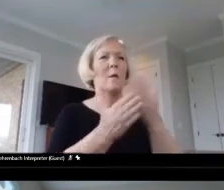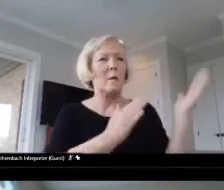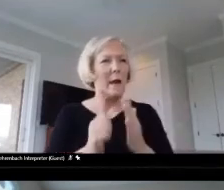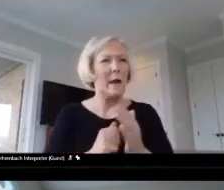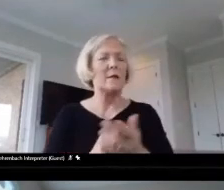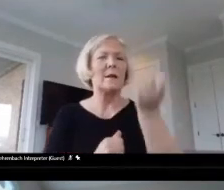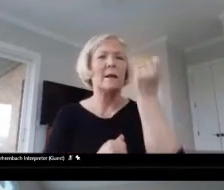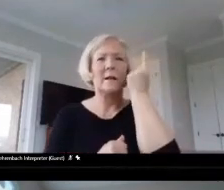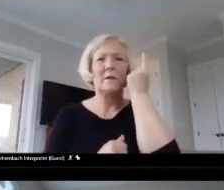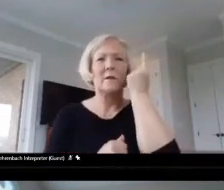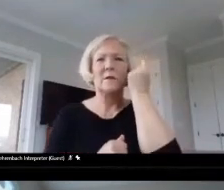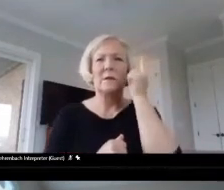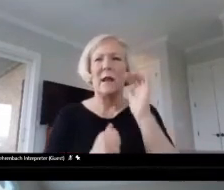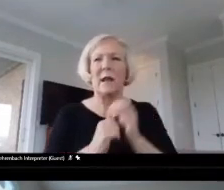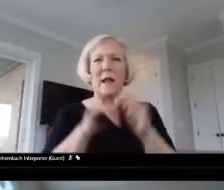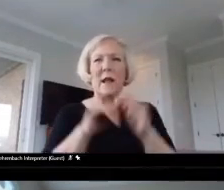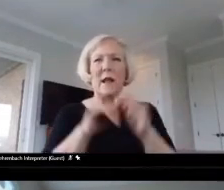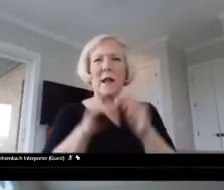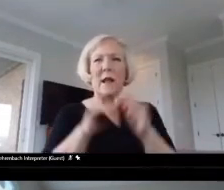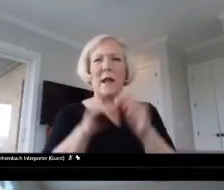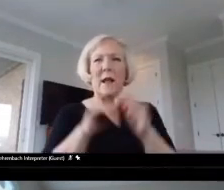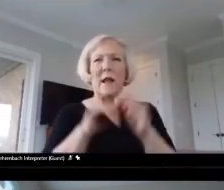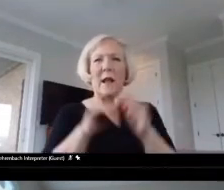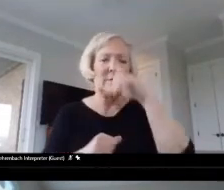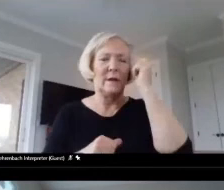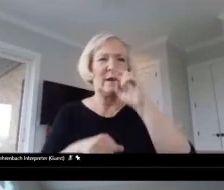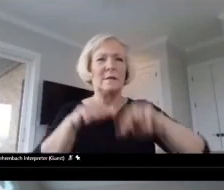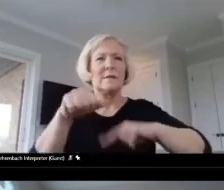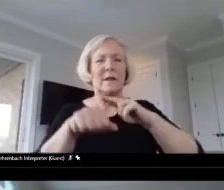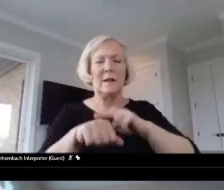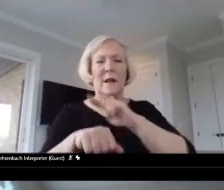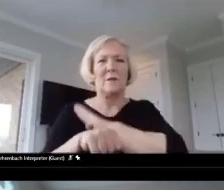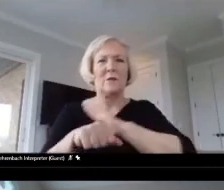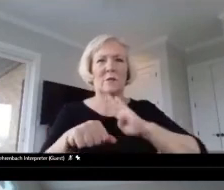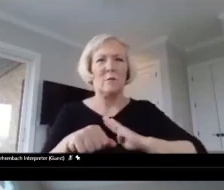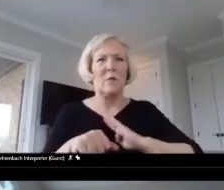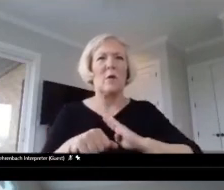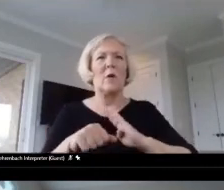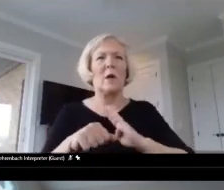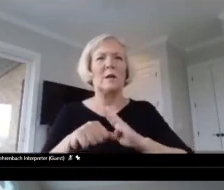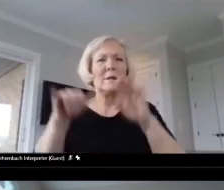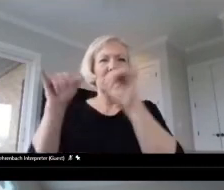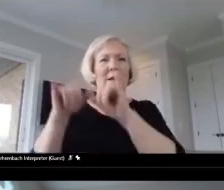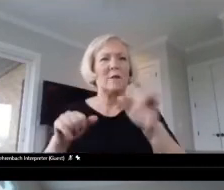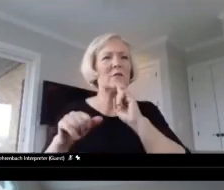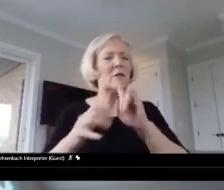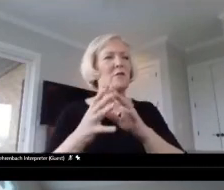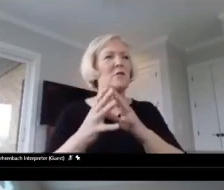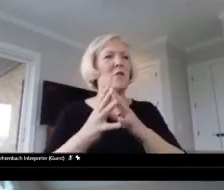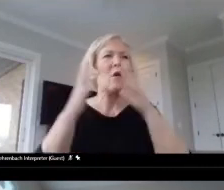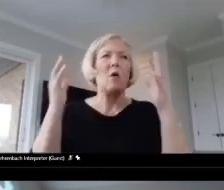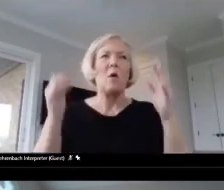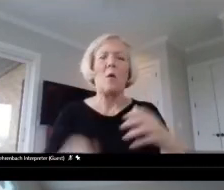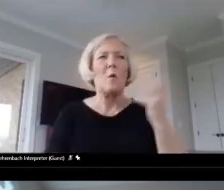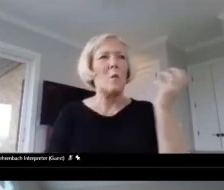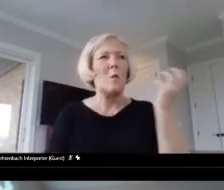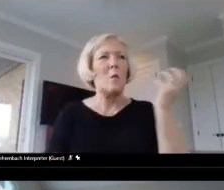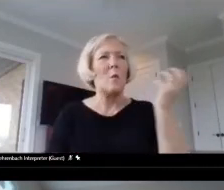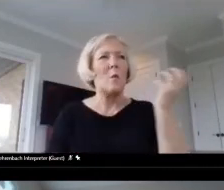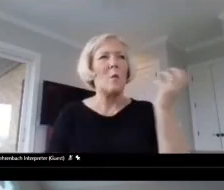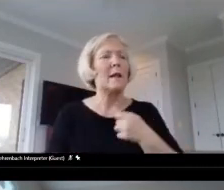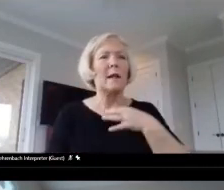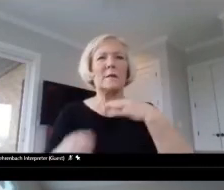the standards because the National Board Standards are so rich in explaining what an